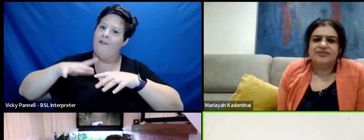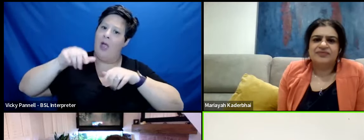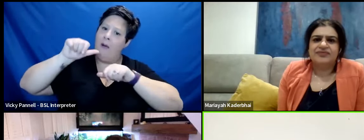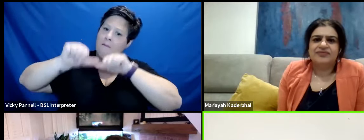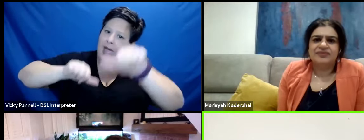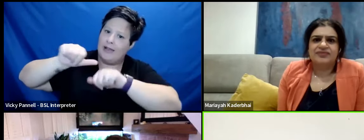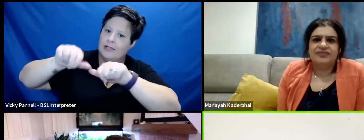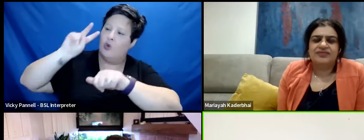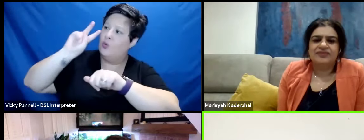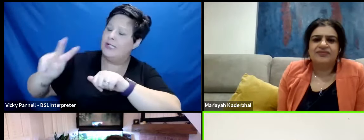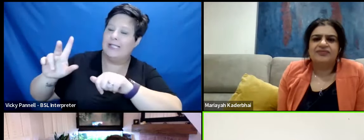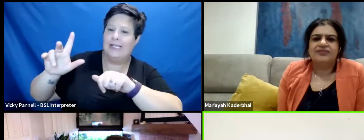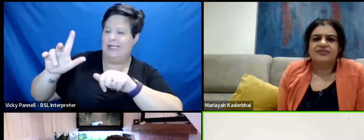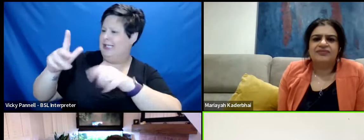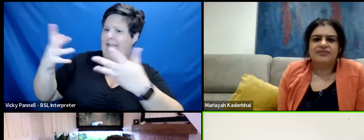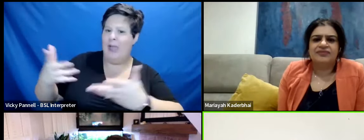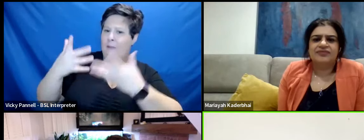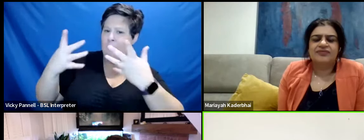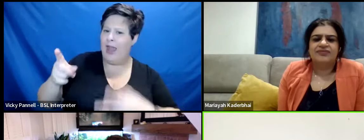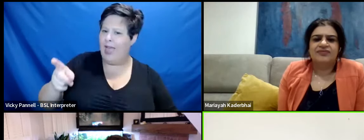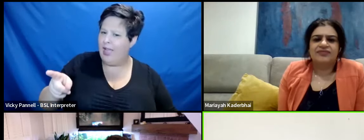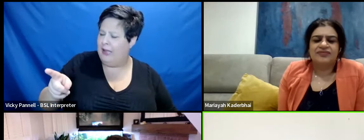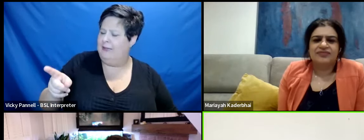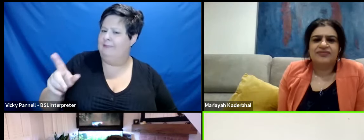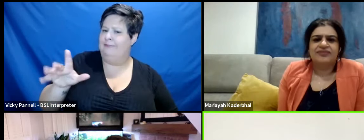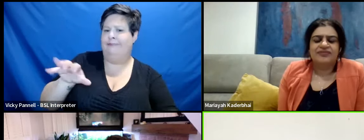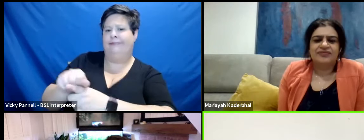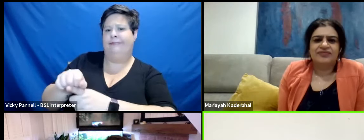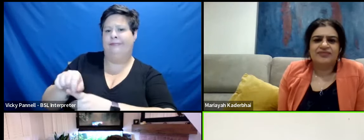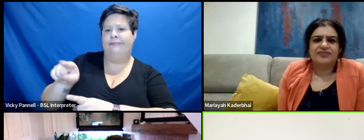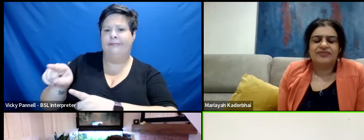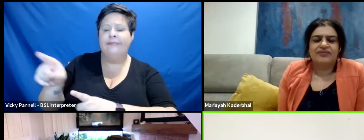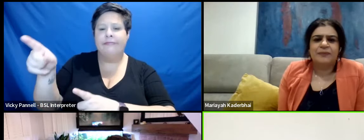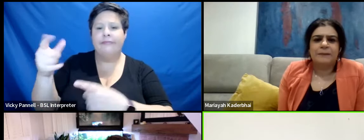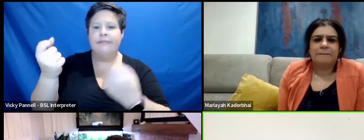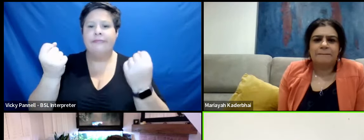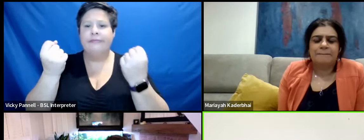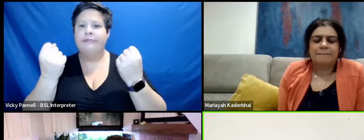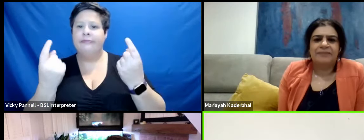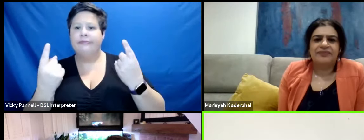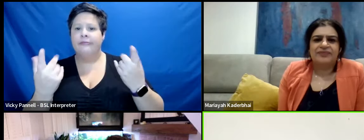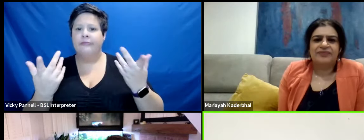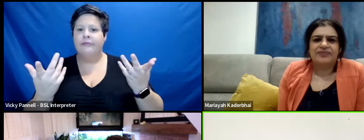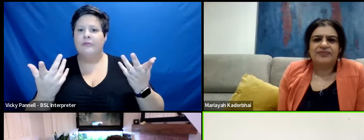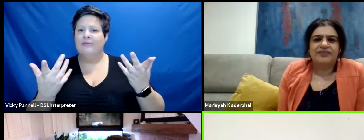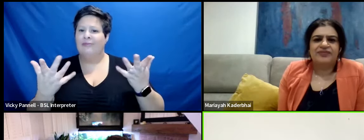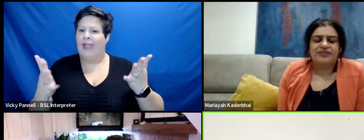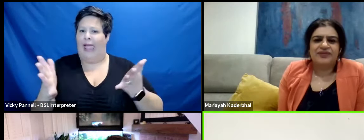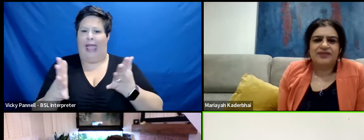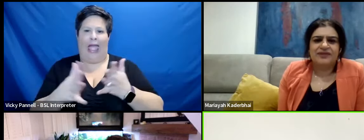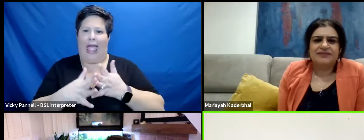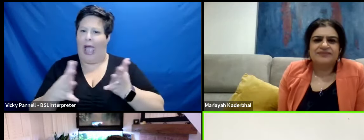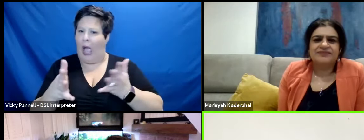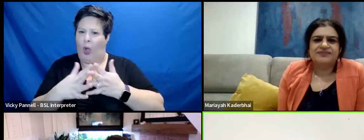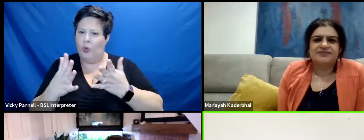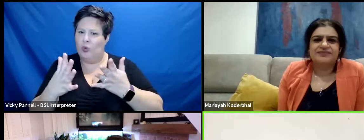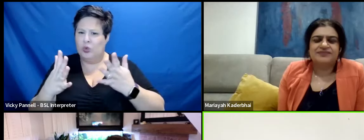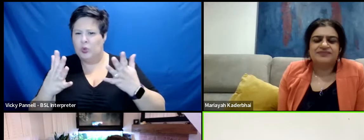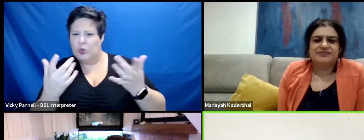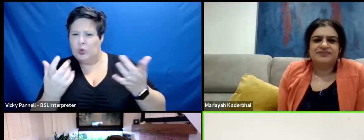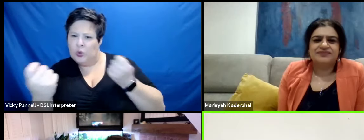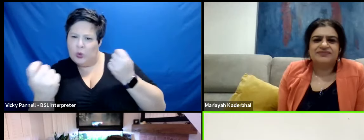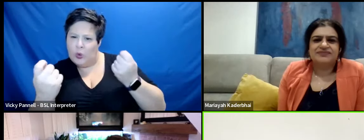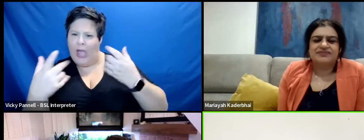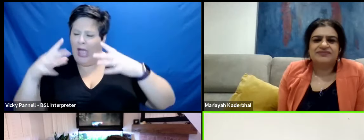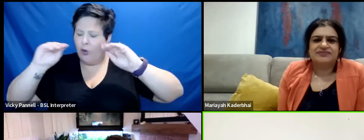might see an innocent play and just understand yeah how to how to police that how to